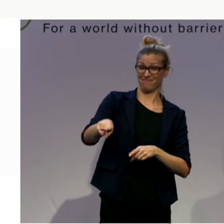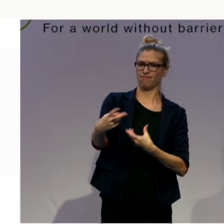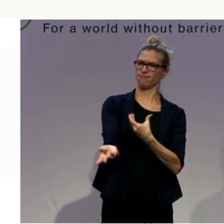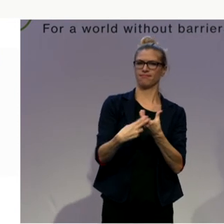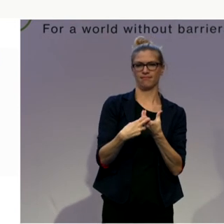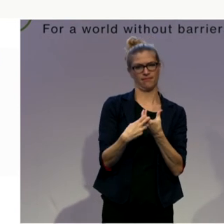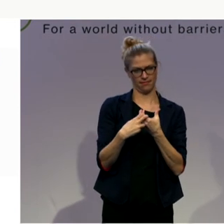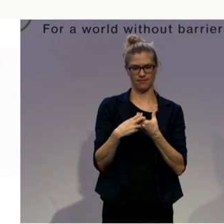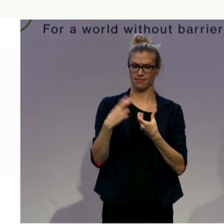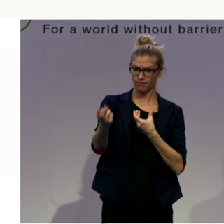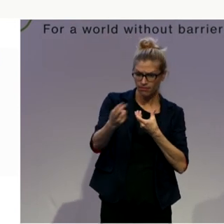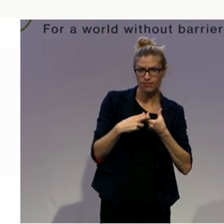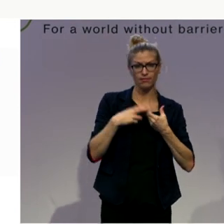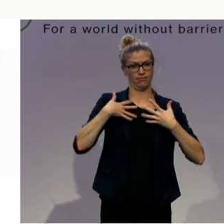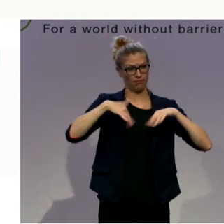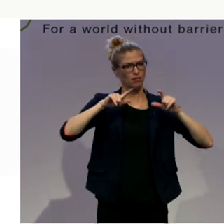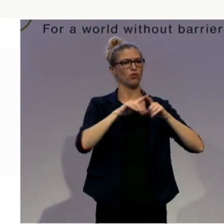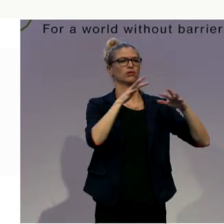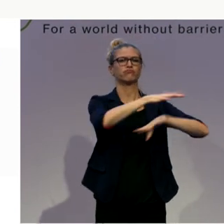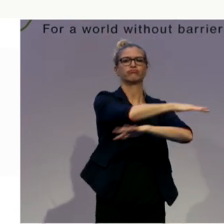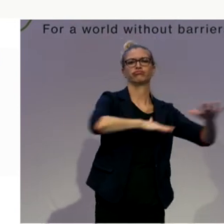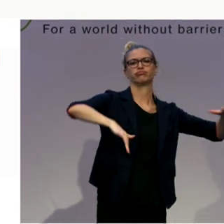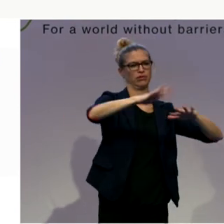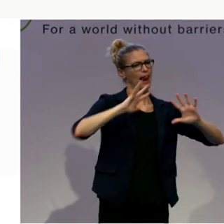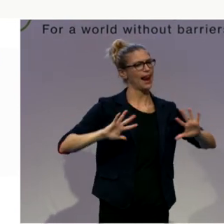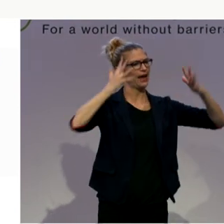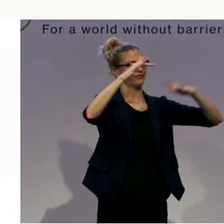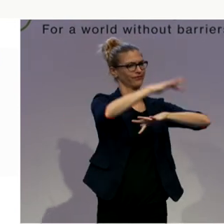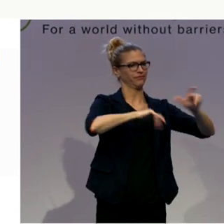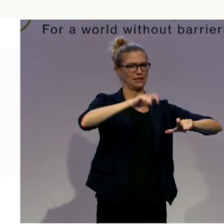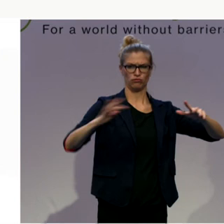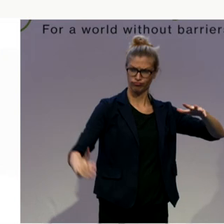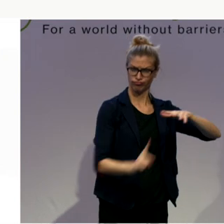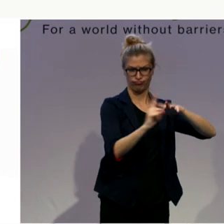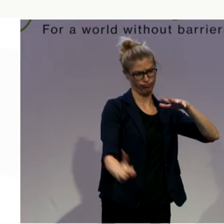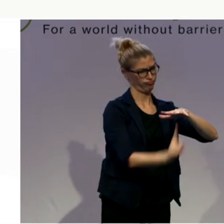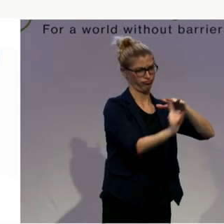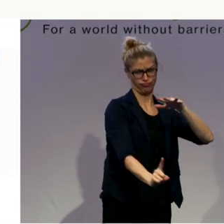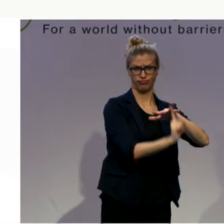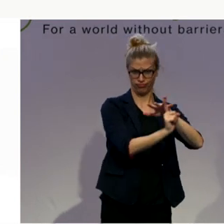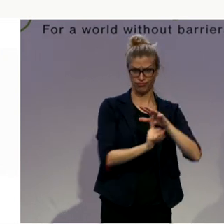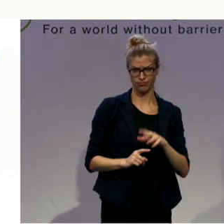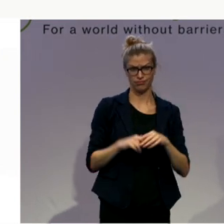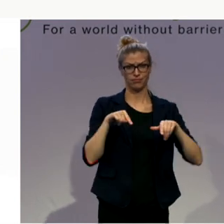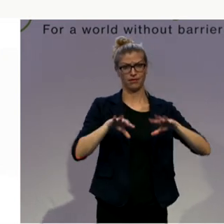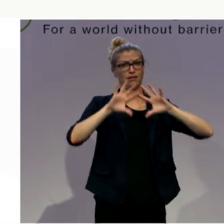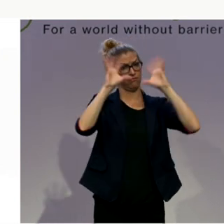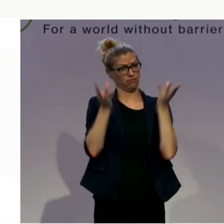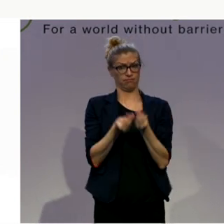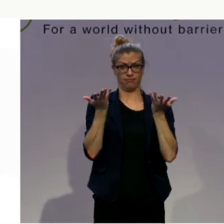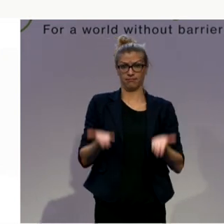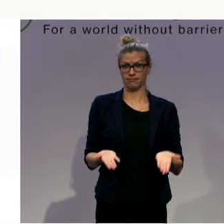public life as a whole. Individual autonomy of people with disabilities must therefore be